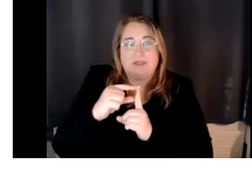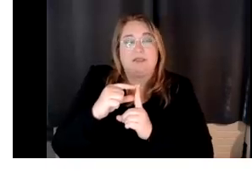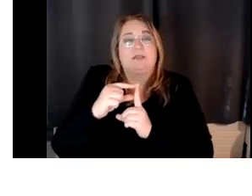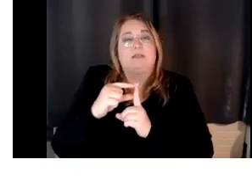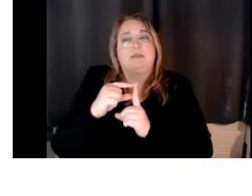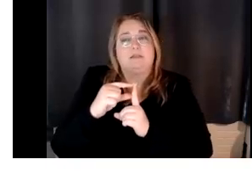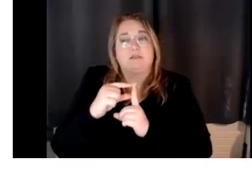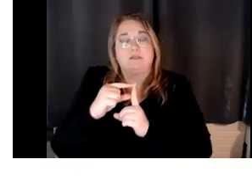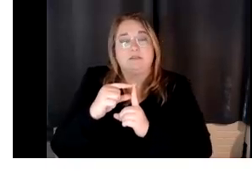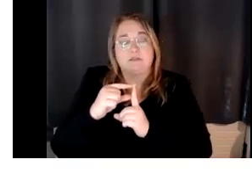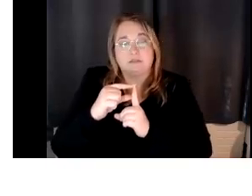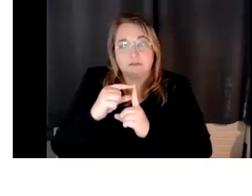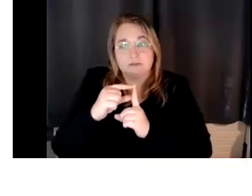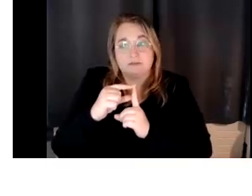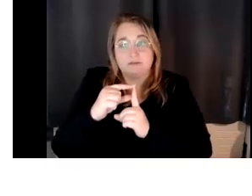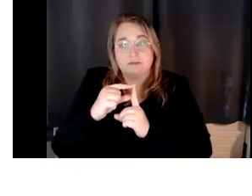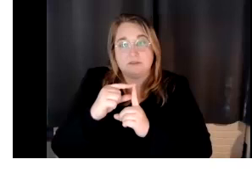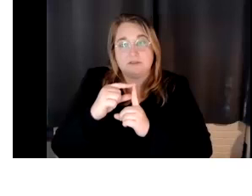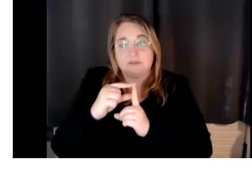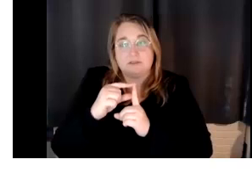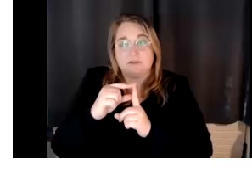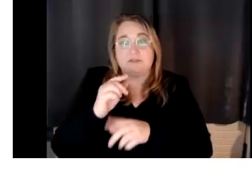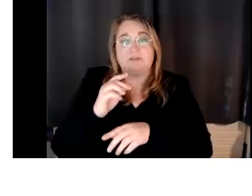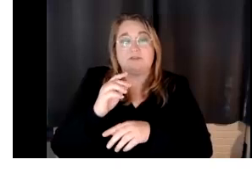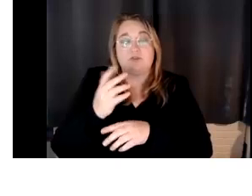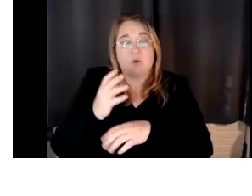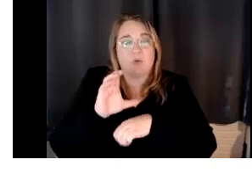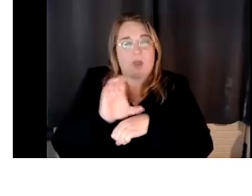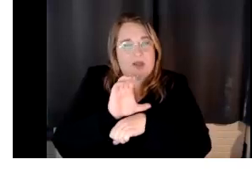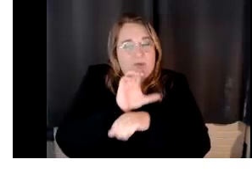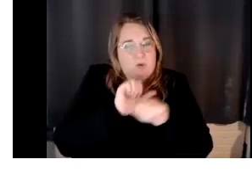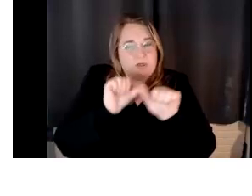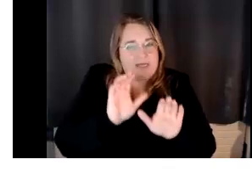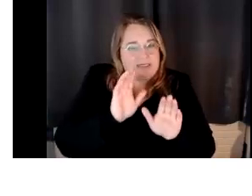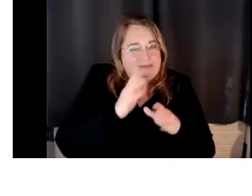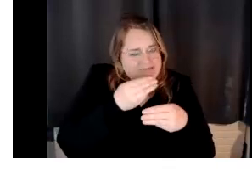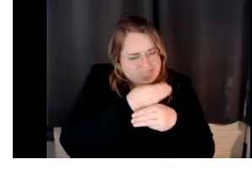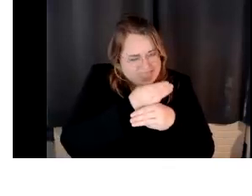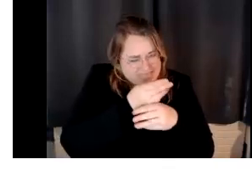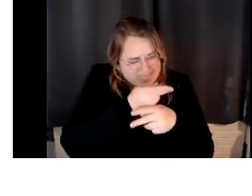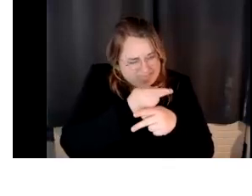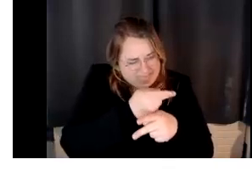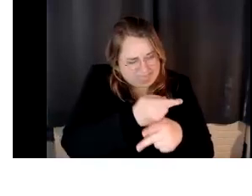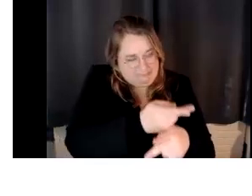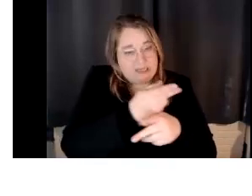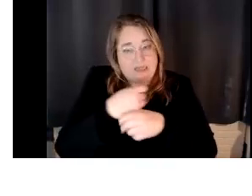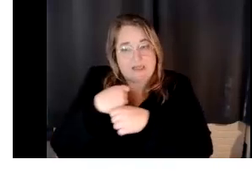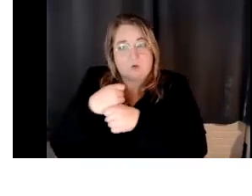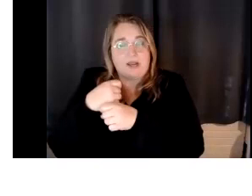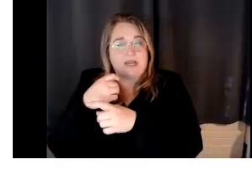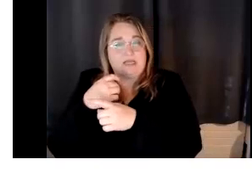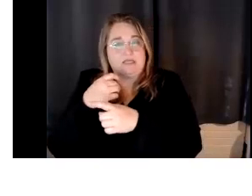uh, computer scientists have done the math on this and they've created the probability matrices, which look like huge